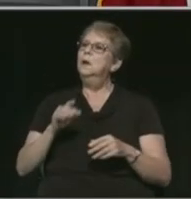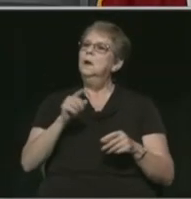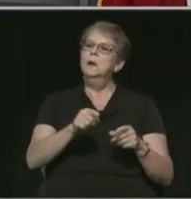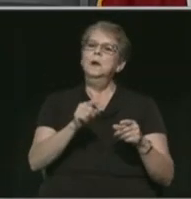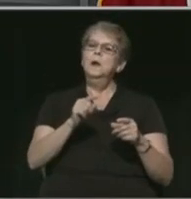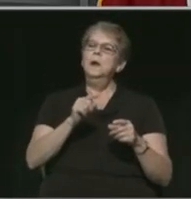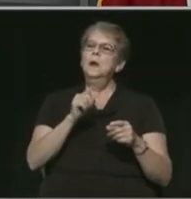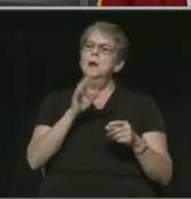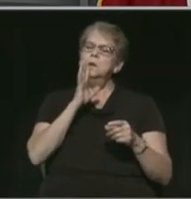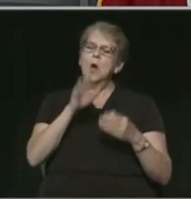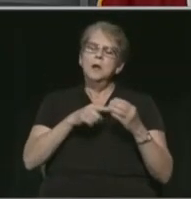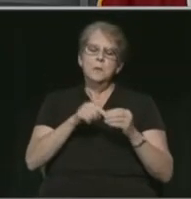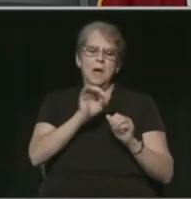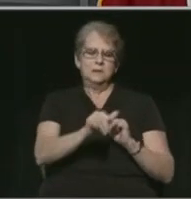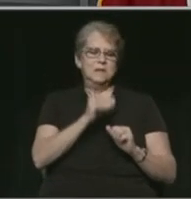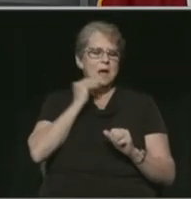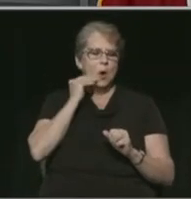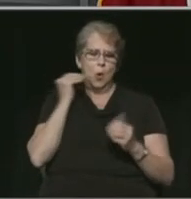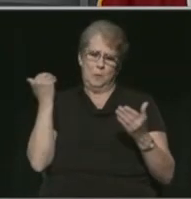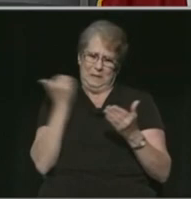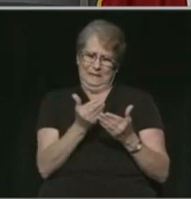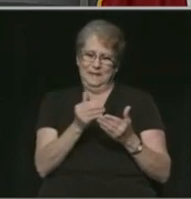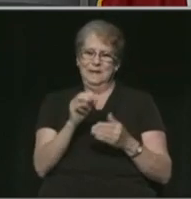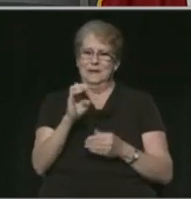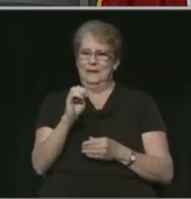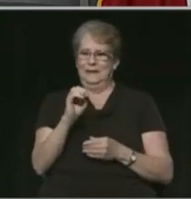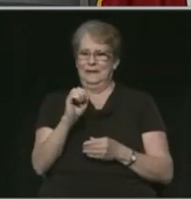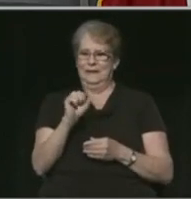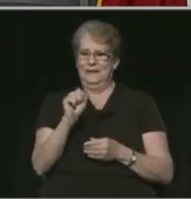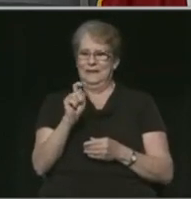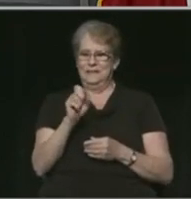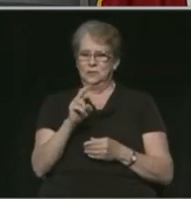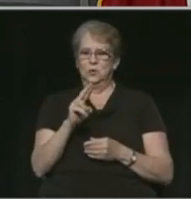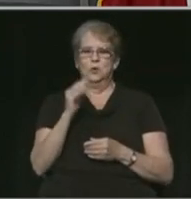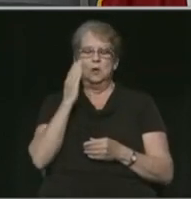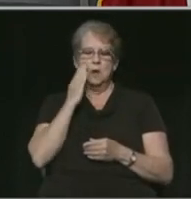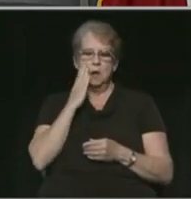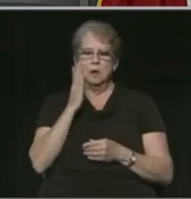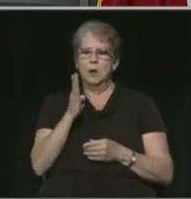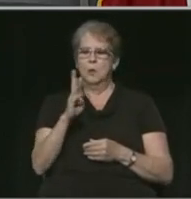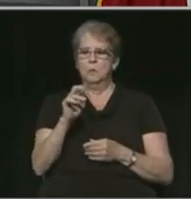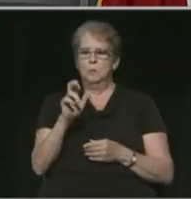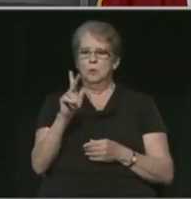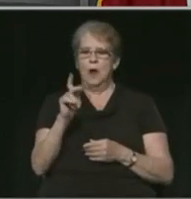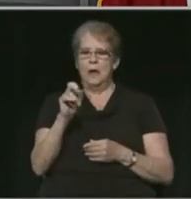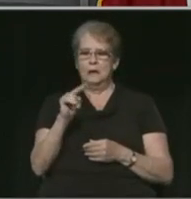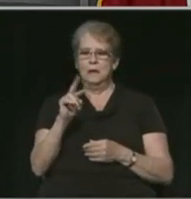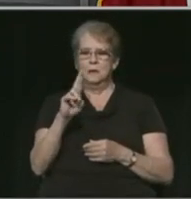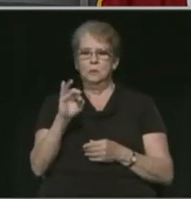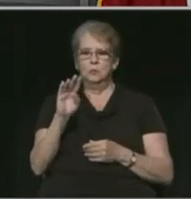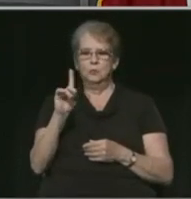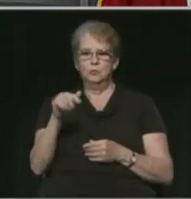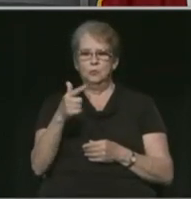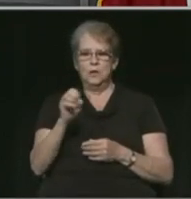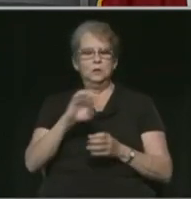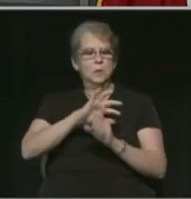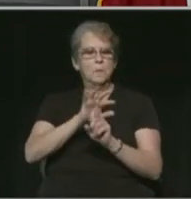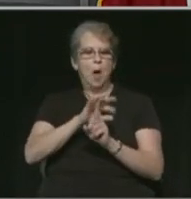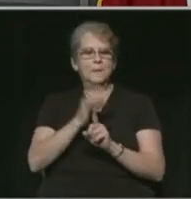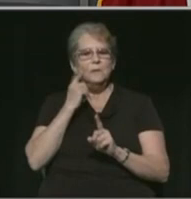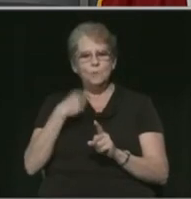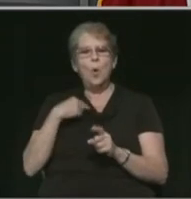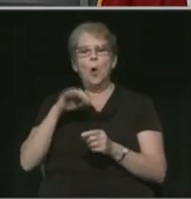of staying home, so Easter is right around the corner, and I know Bracken Ridge and camping there is a big tradition. Have there been any talks about